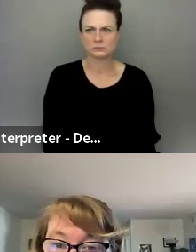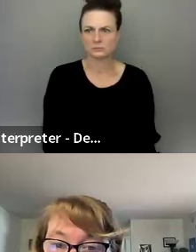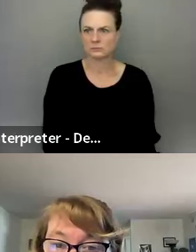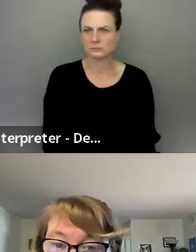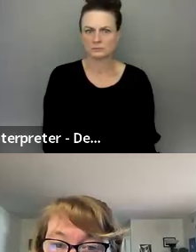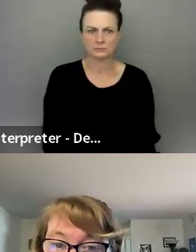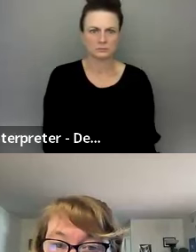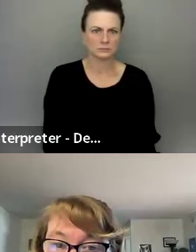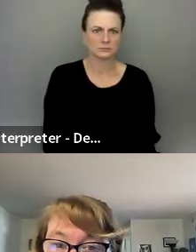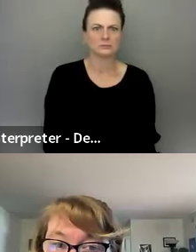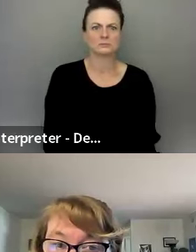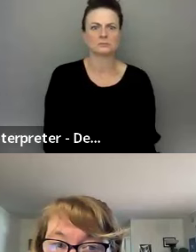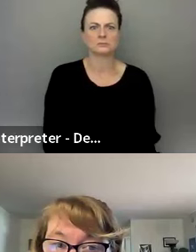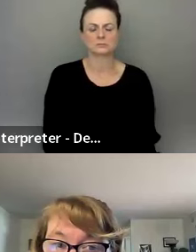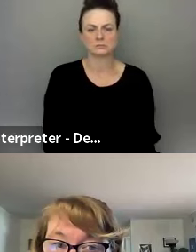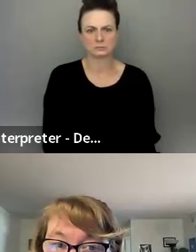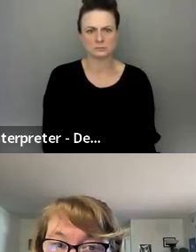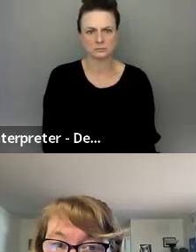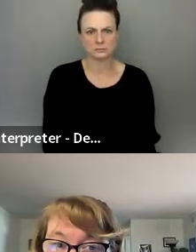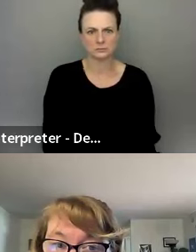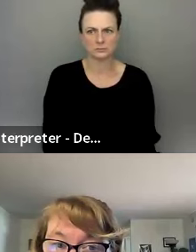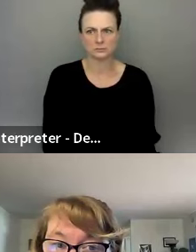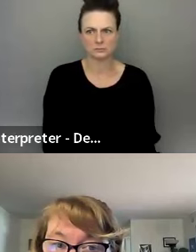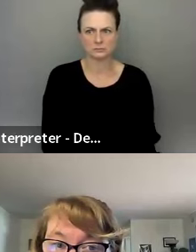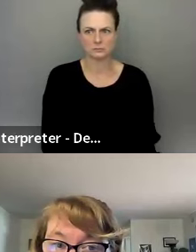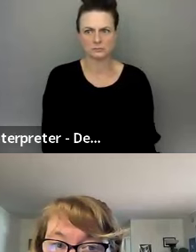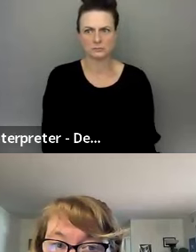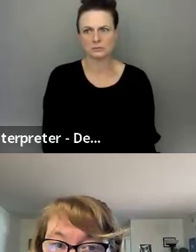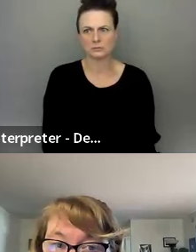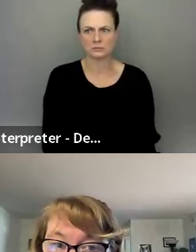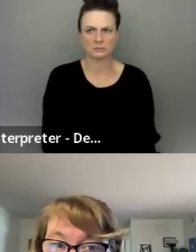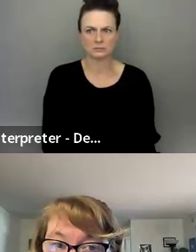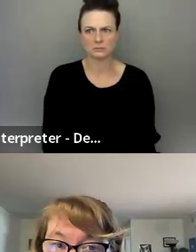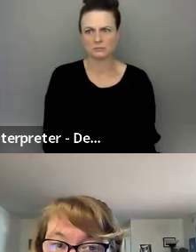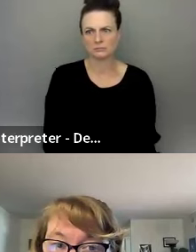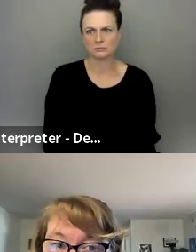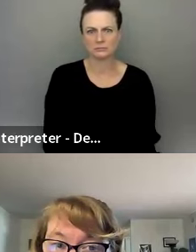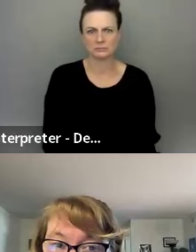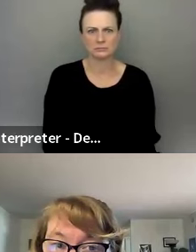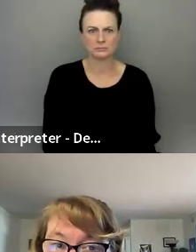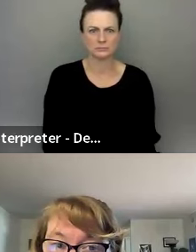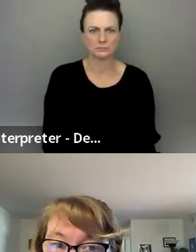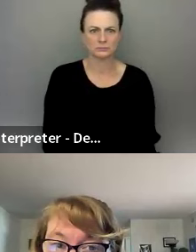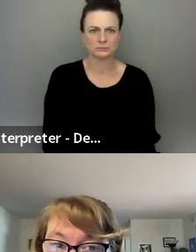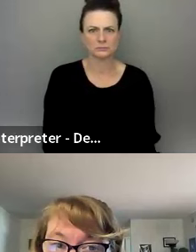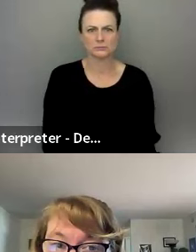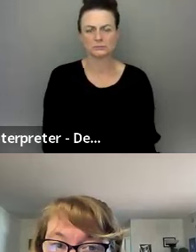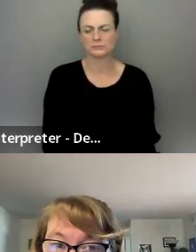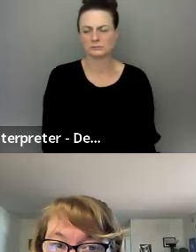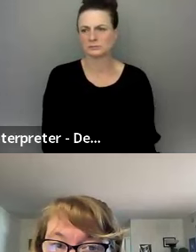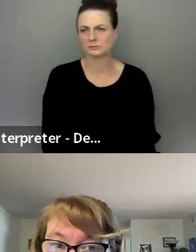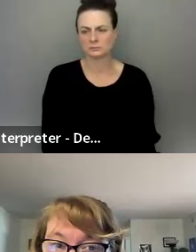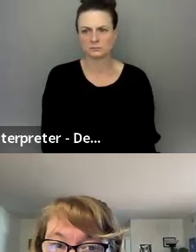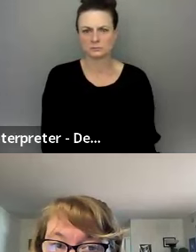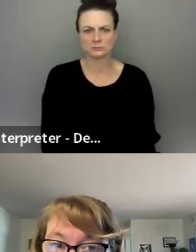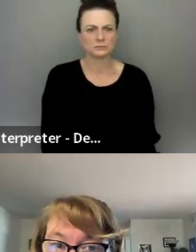fun and dynamic. Cause like, sometimes you don't really know what to say, but like, so yeah. So, cause